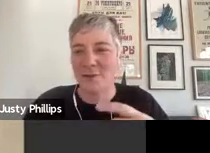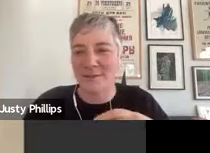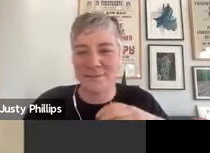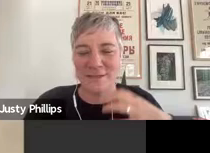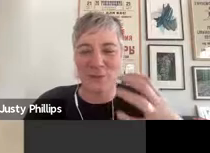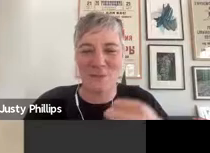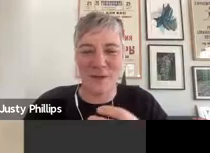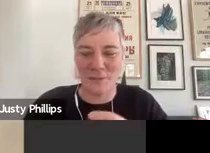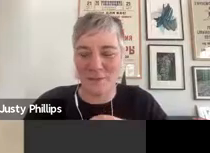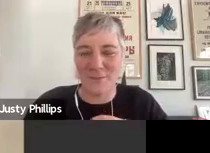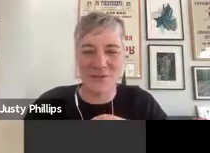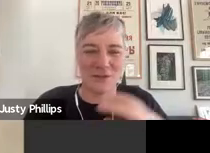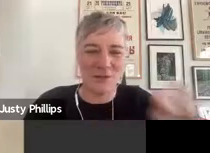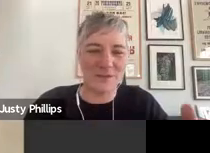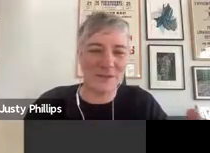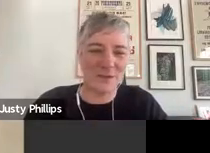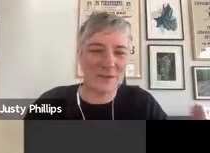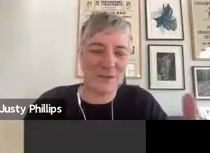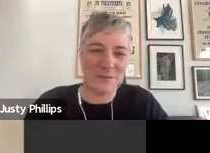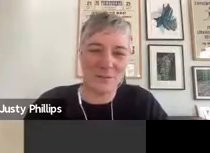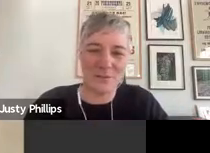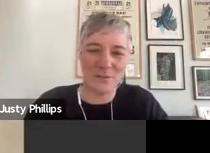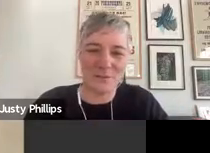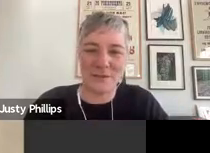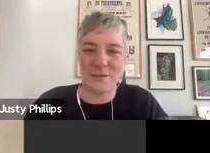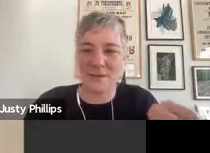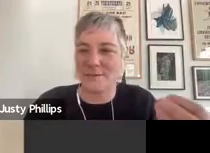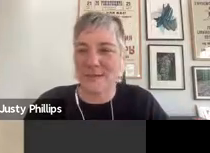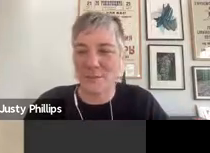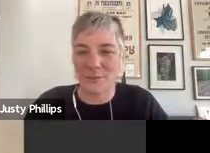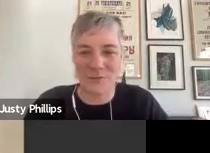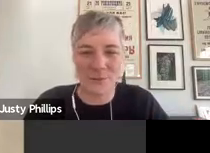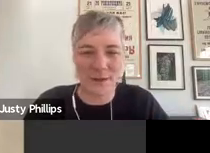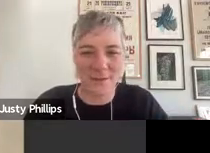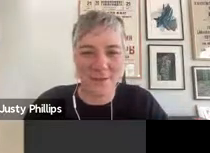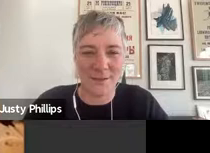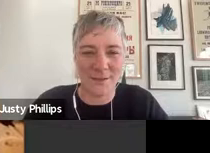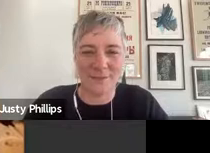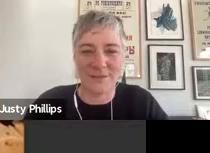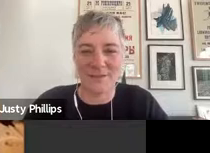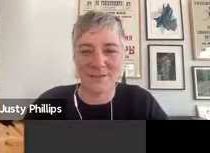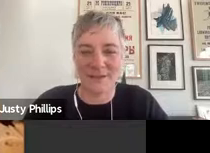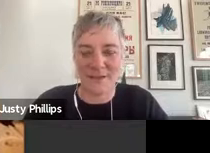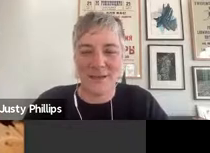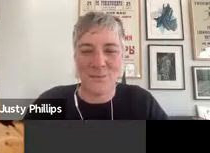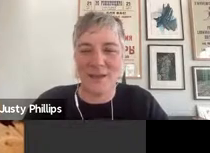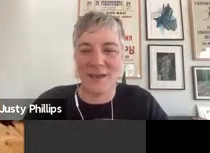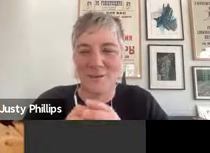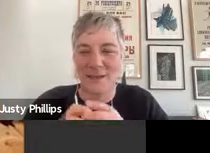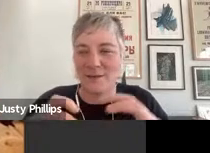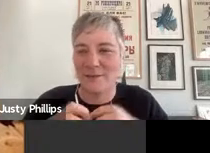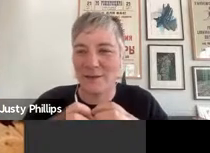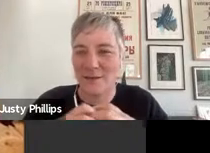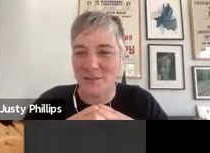weren't as cognizant of this, but looking back through the images, you know, we could see here's someone who's got these samples of the granite. And for us, it